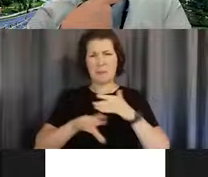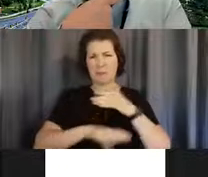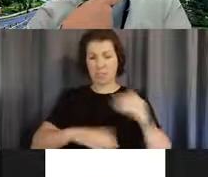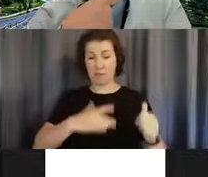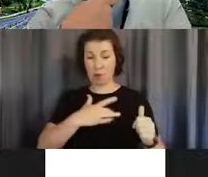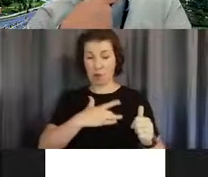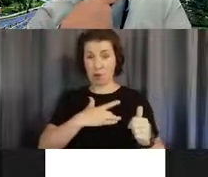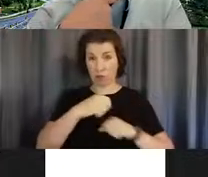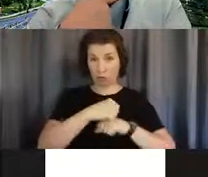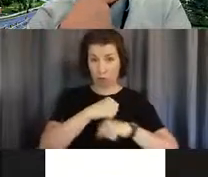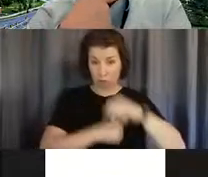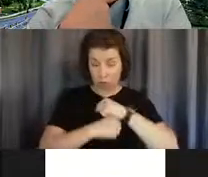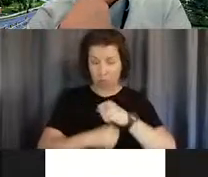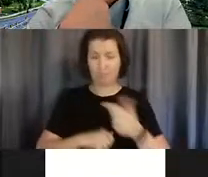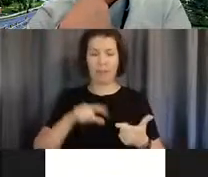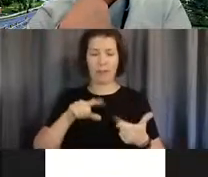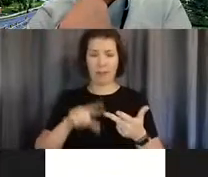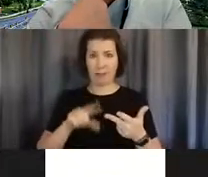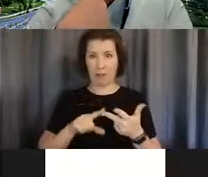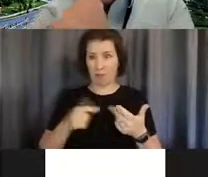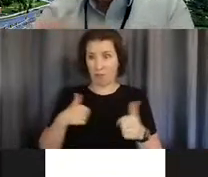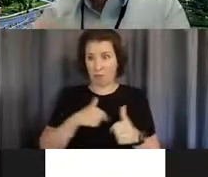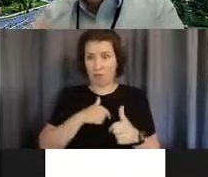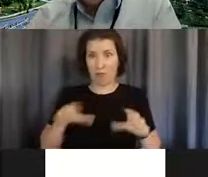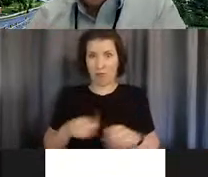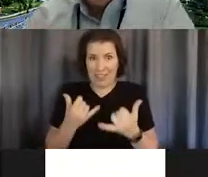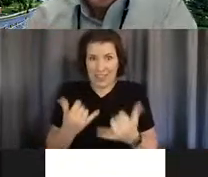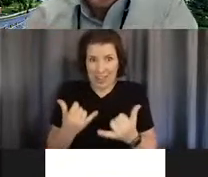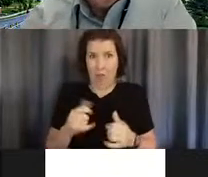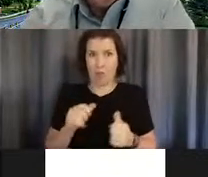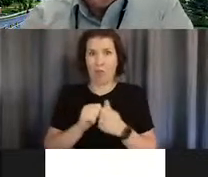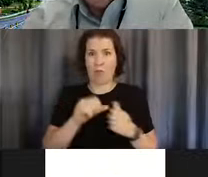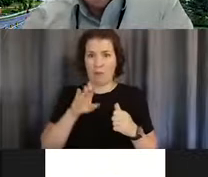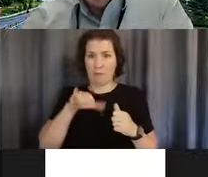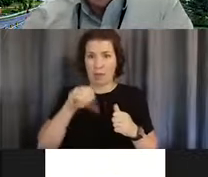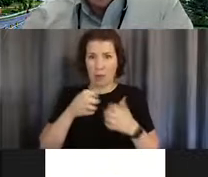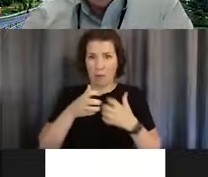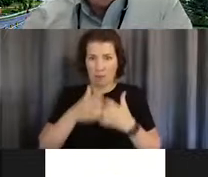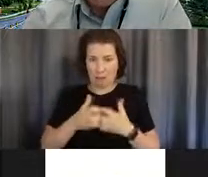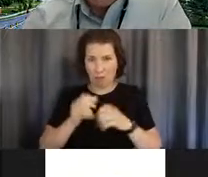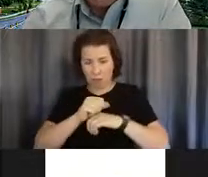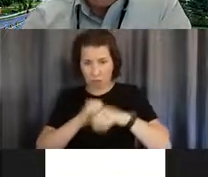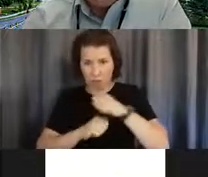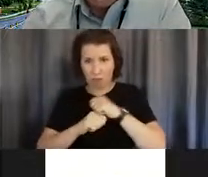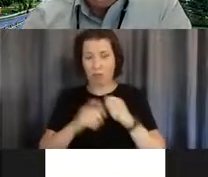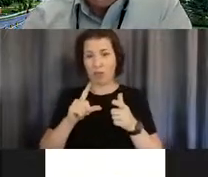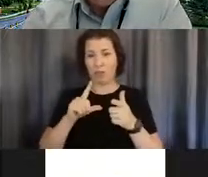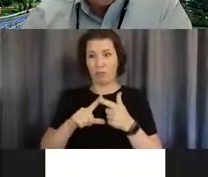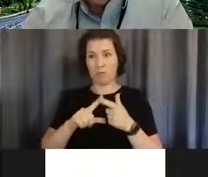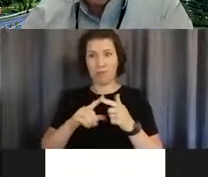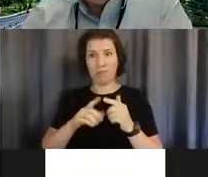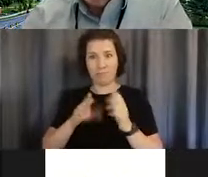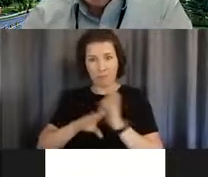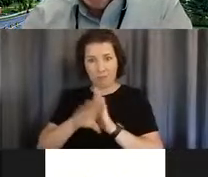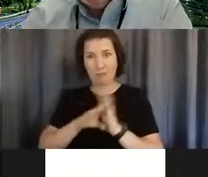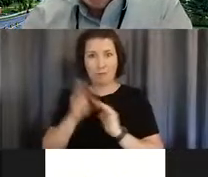engineering and mechanotransduction to understand heart structure and to come up with some future therapies. And